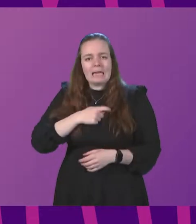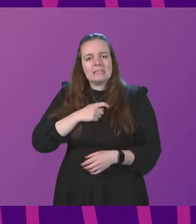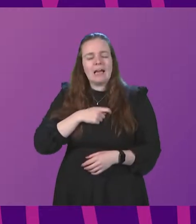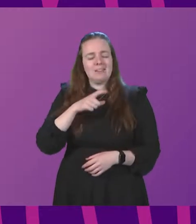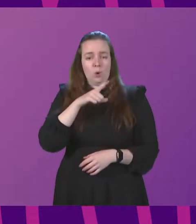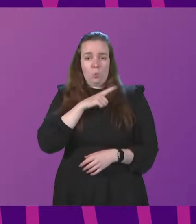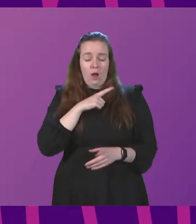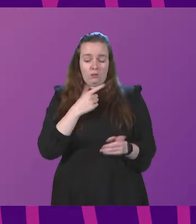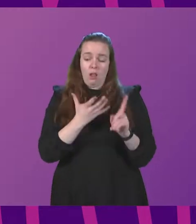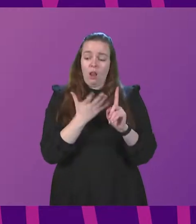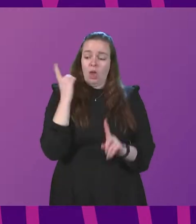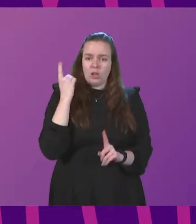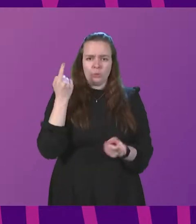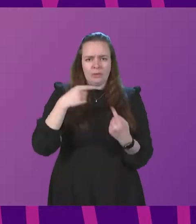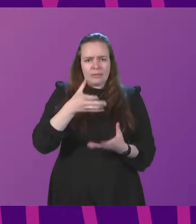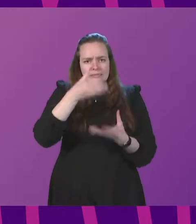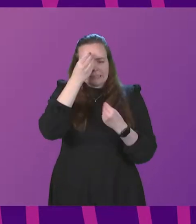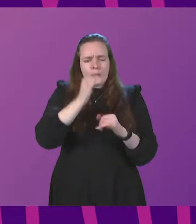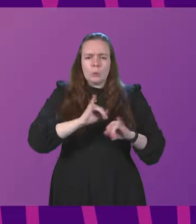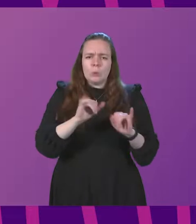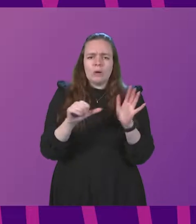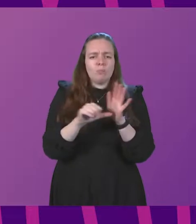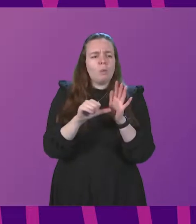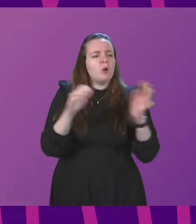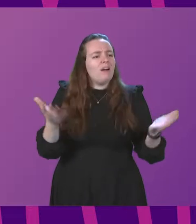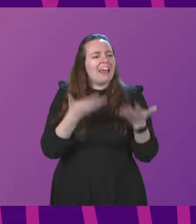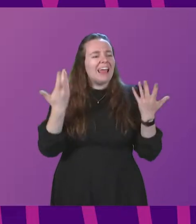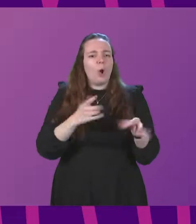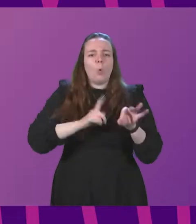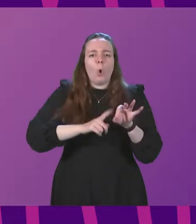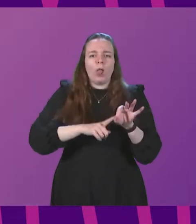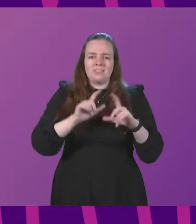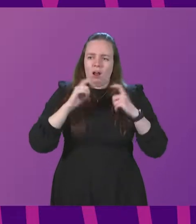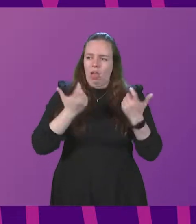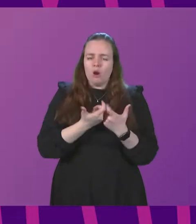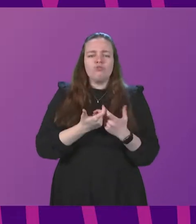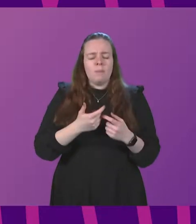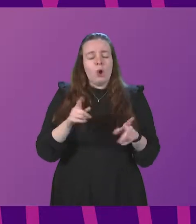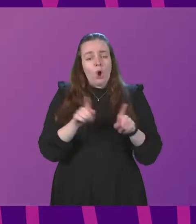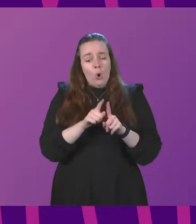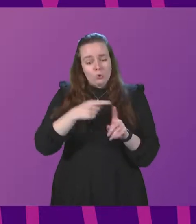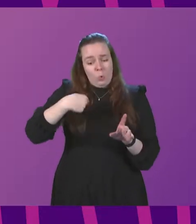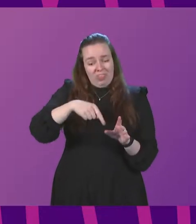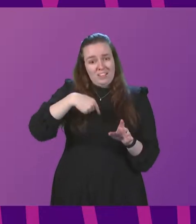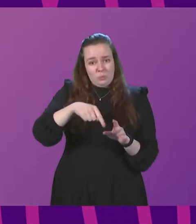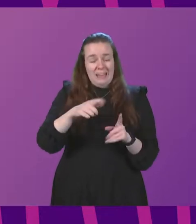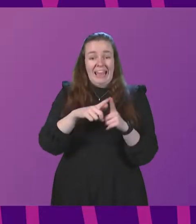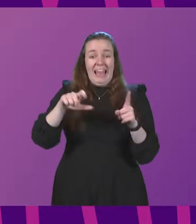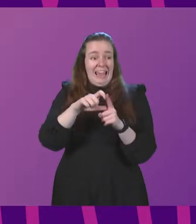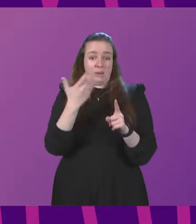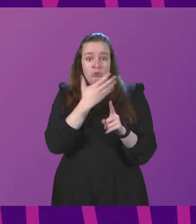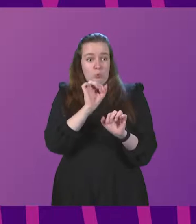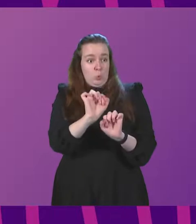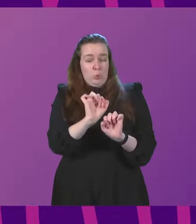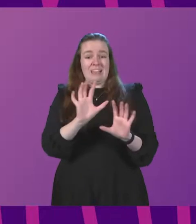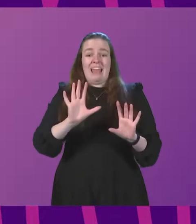learned last week of the significant problems of air quality in our classroom. We also learned this week that in Edinburgh schools alone, infection